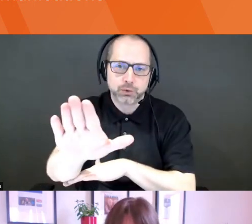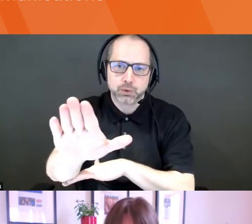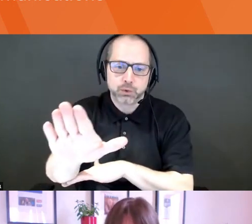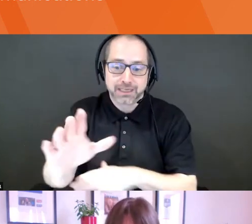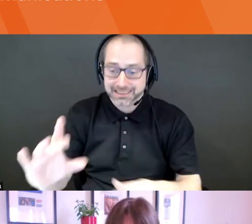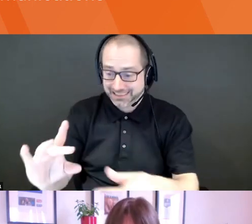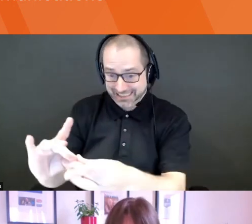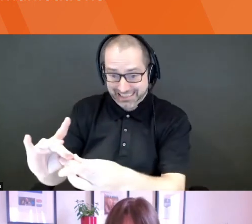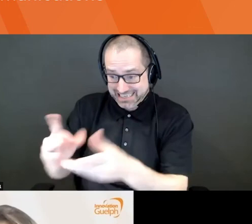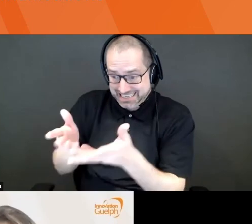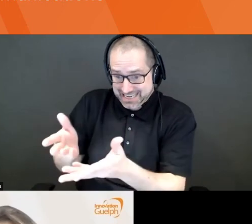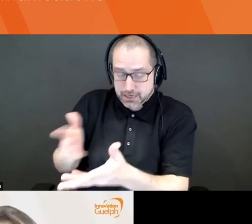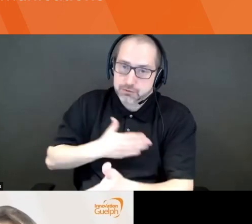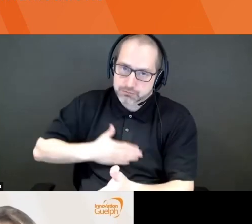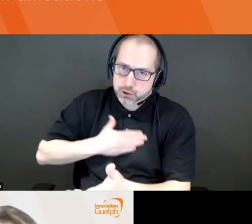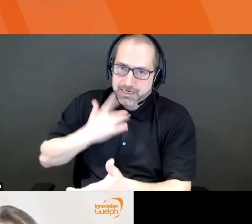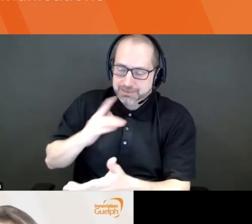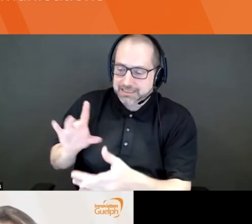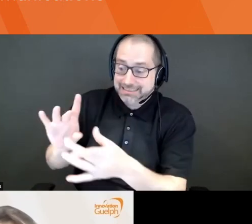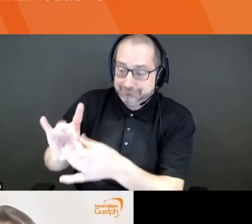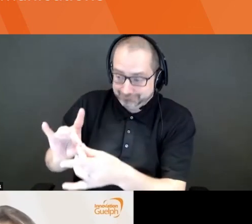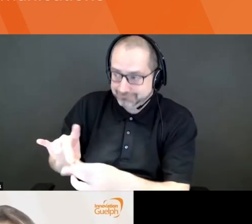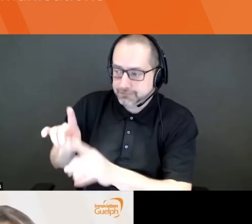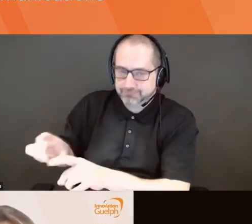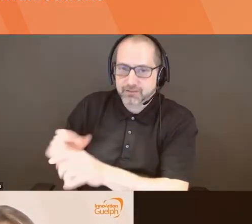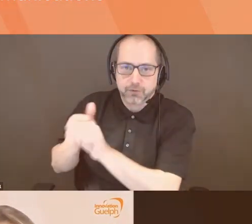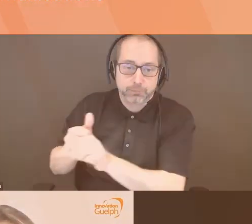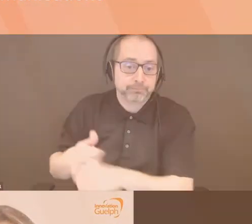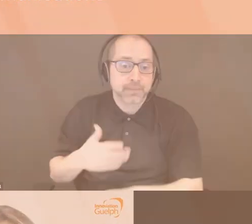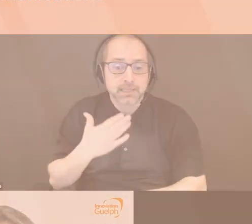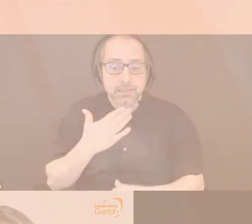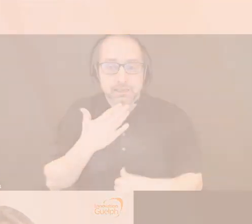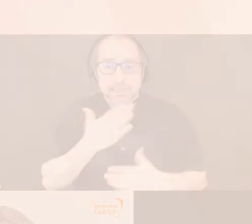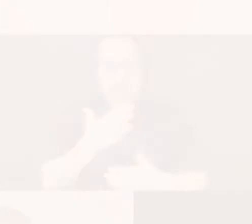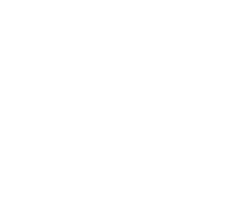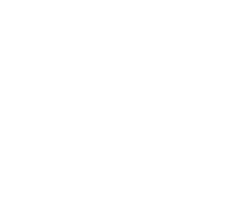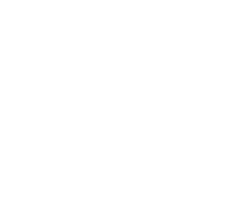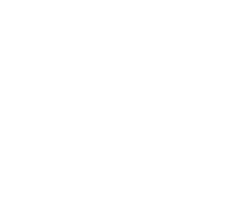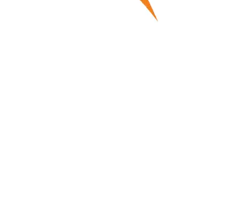box. We'd appreciate it if you clicked it. Uh, enjoy your day. Bye everybody. Thank you very much.